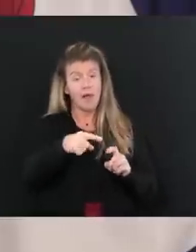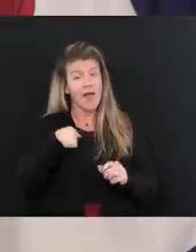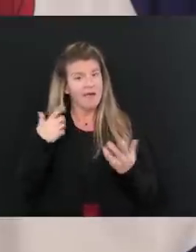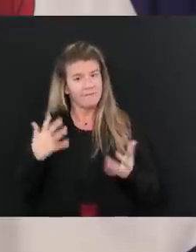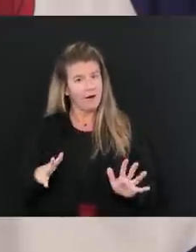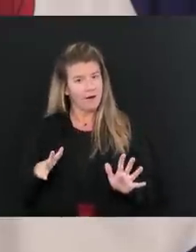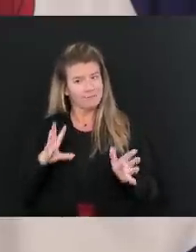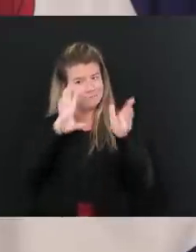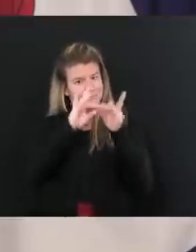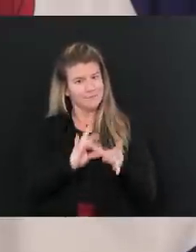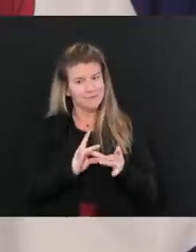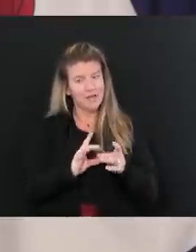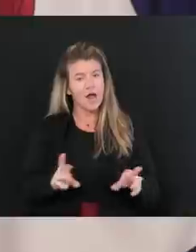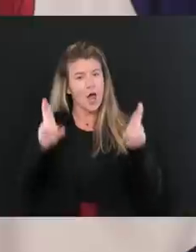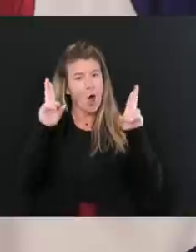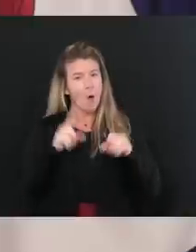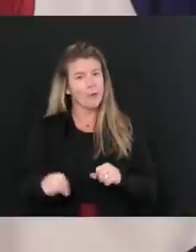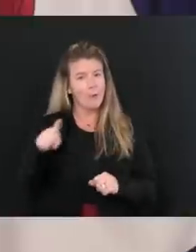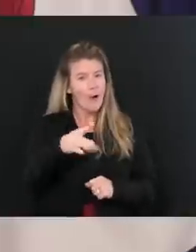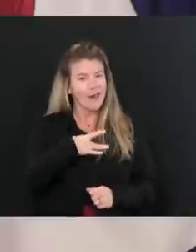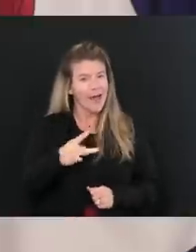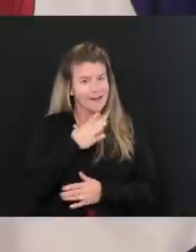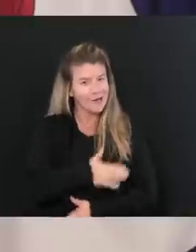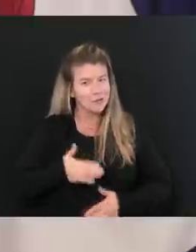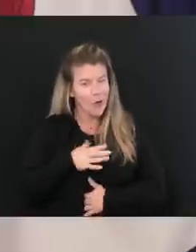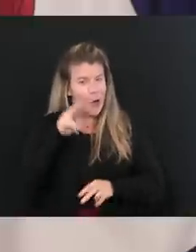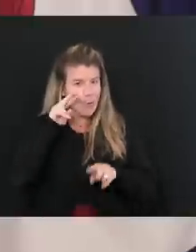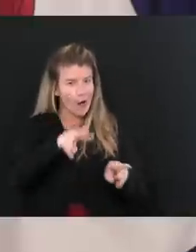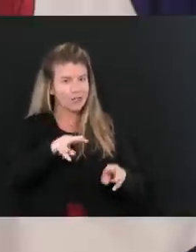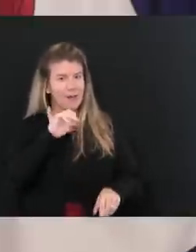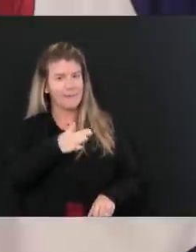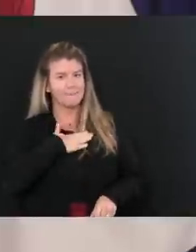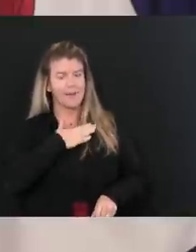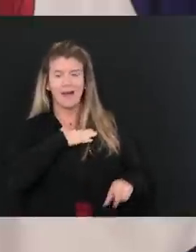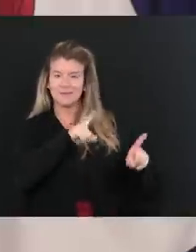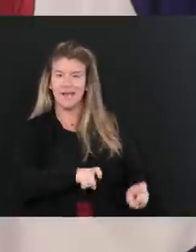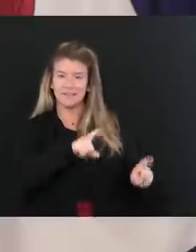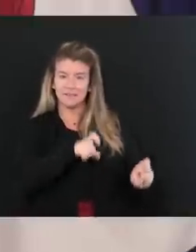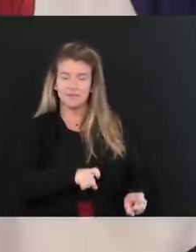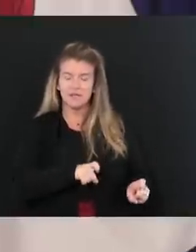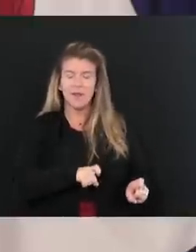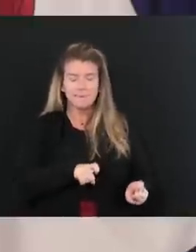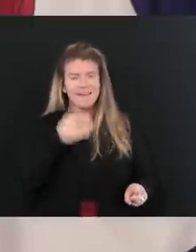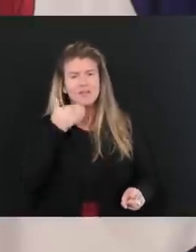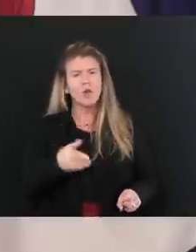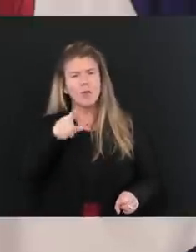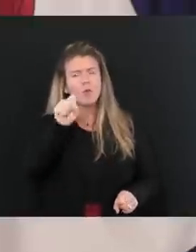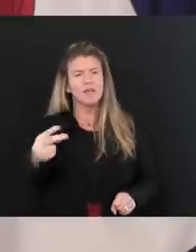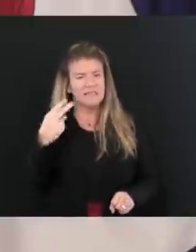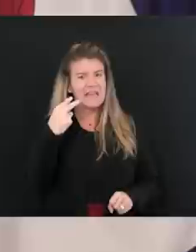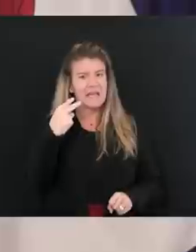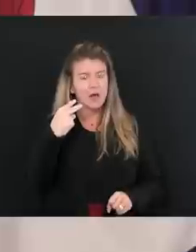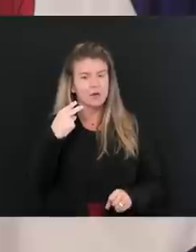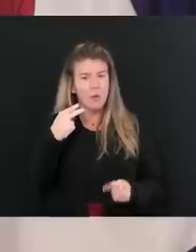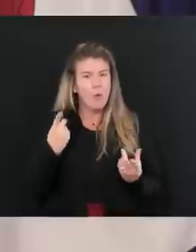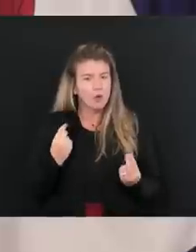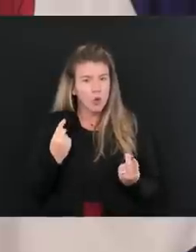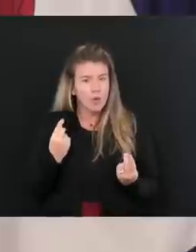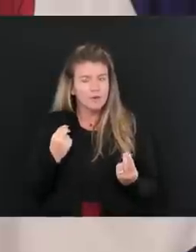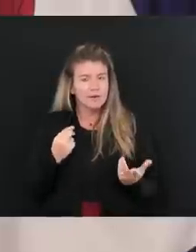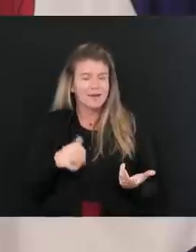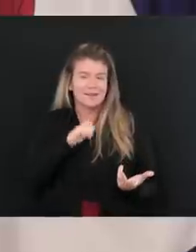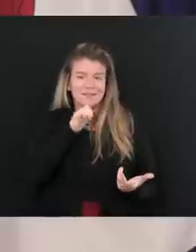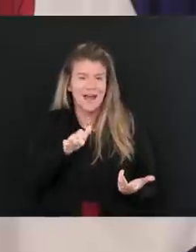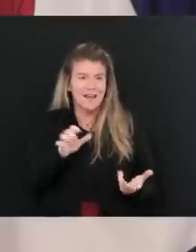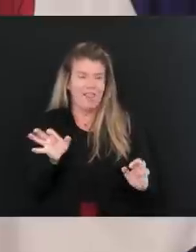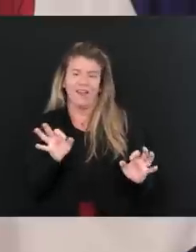I hope everyone got a, got a big kick out of that. But, uh, but you know, it's good that everybody sees it. It's just, uh, there's not much